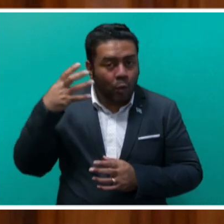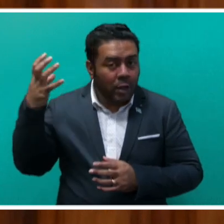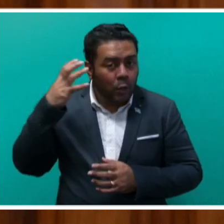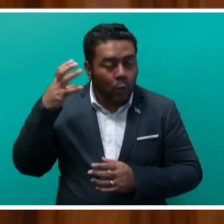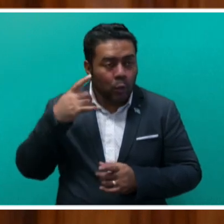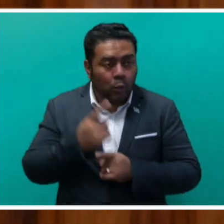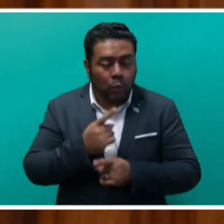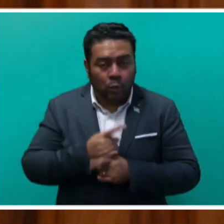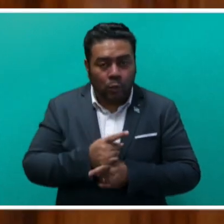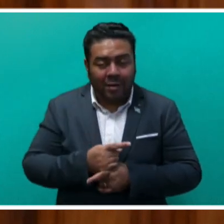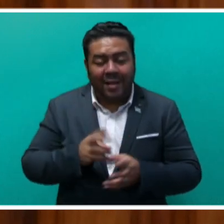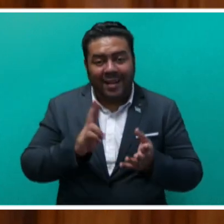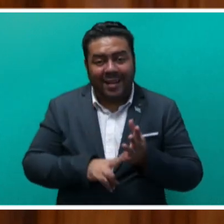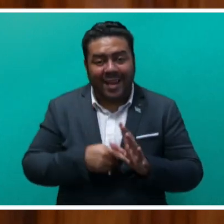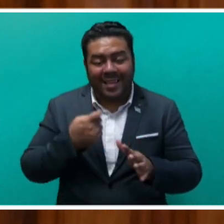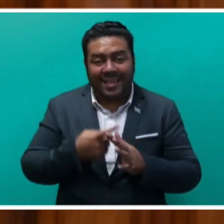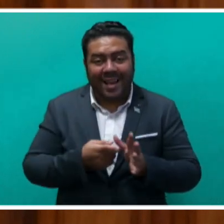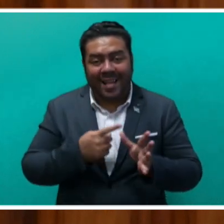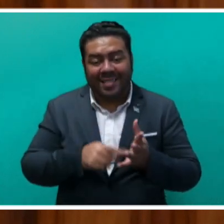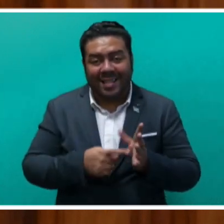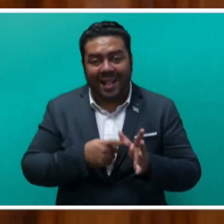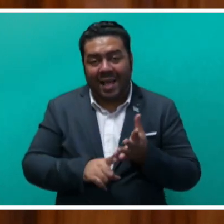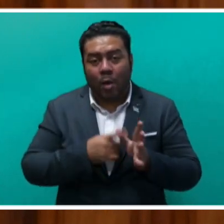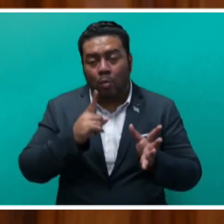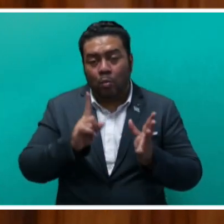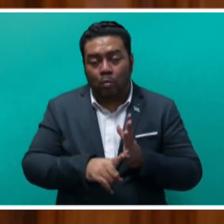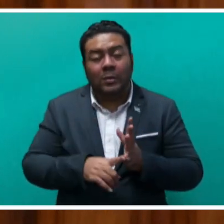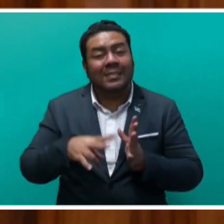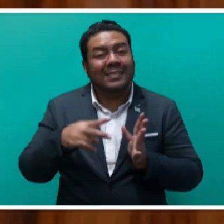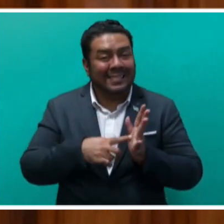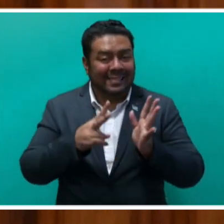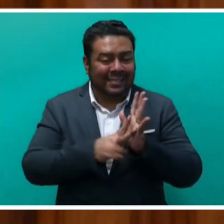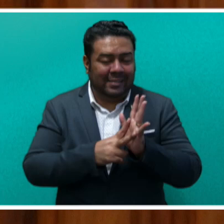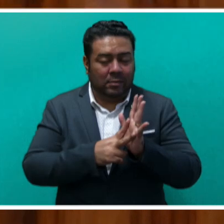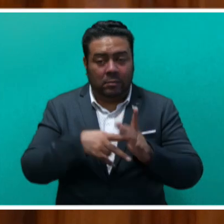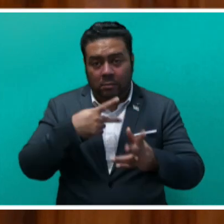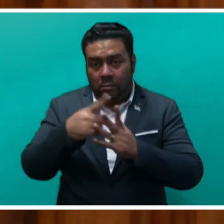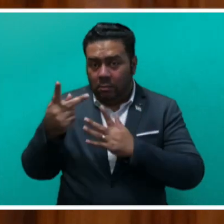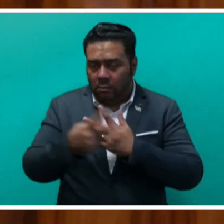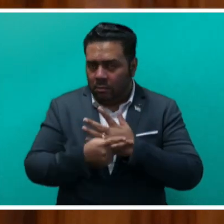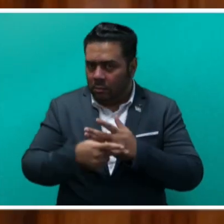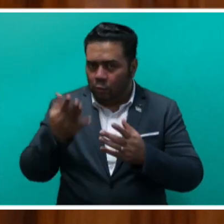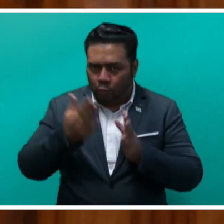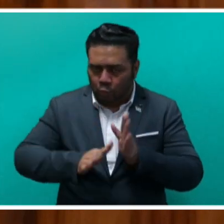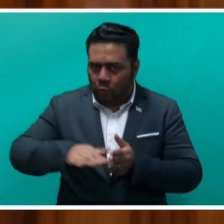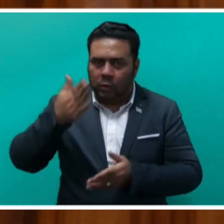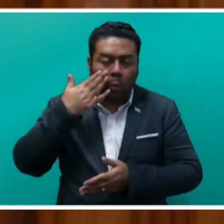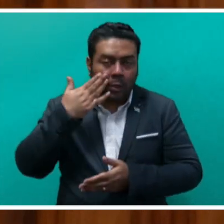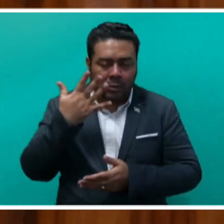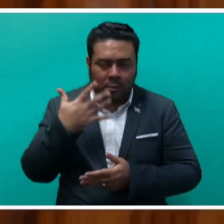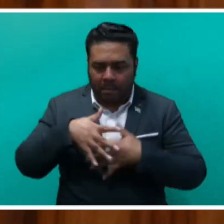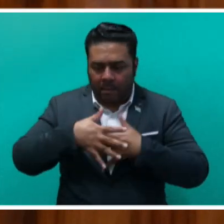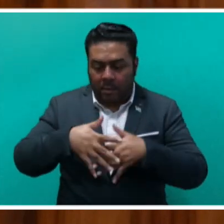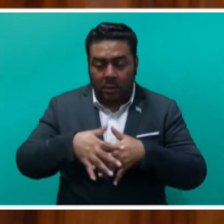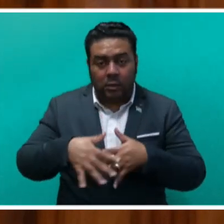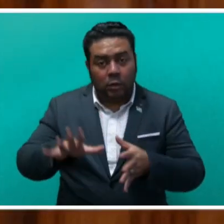the Naikatalao TV programme to educate and to raise awareness to the general public. Honourable Speaker, consumers need to know and